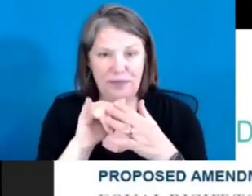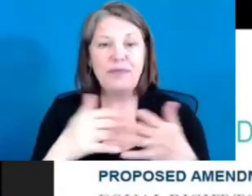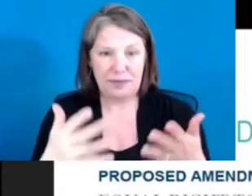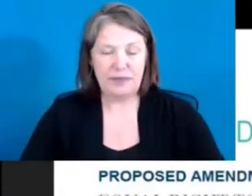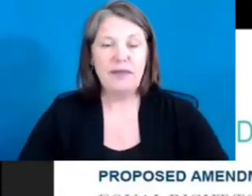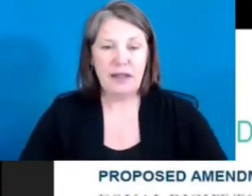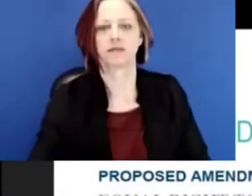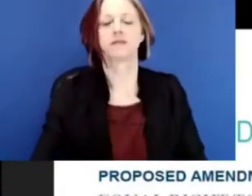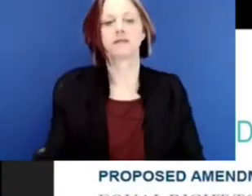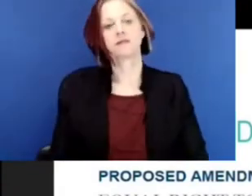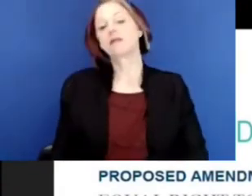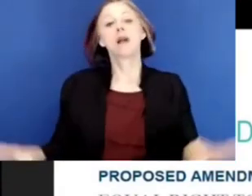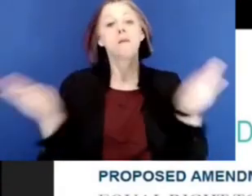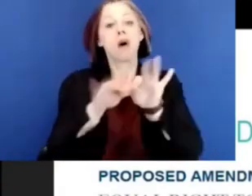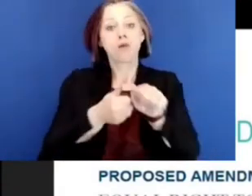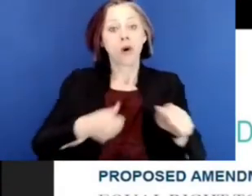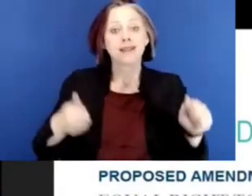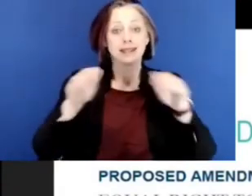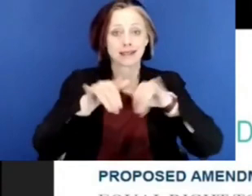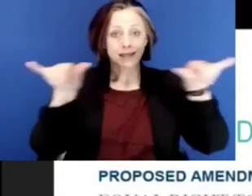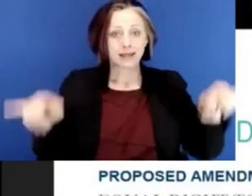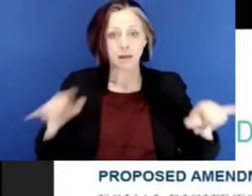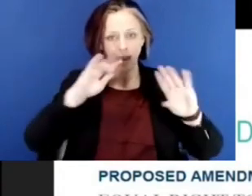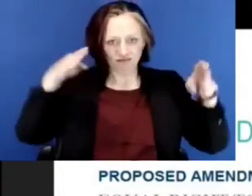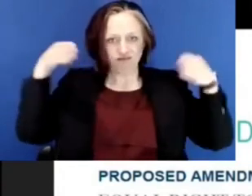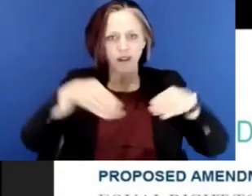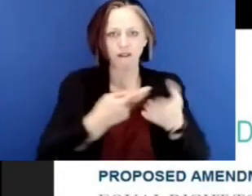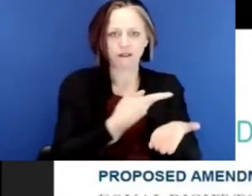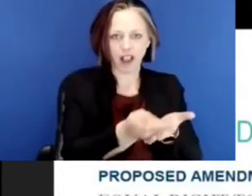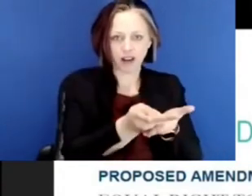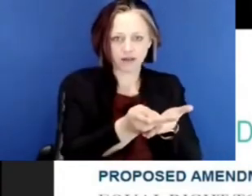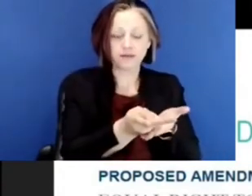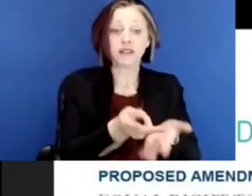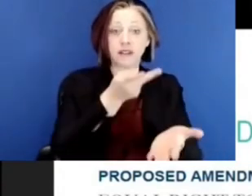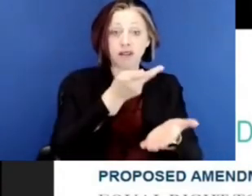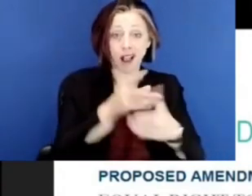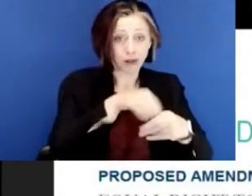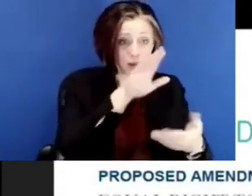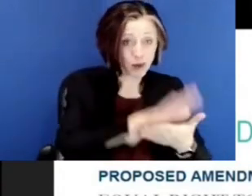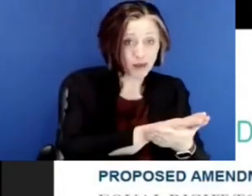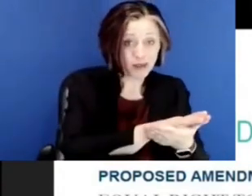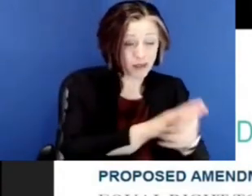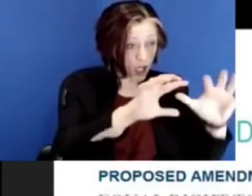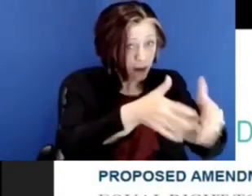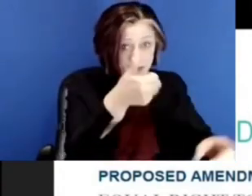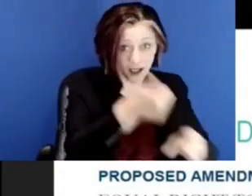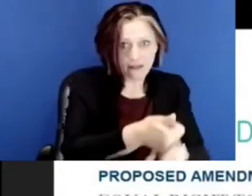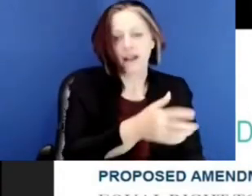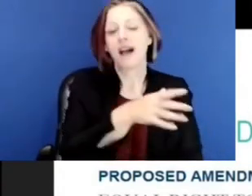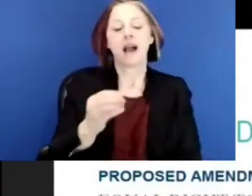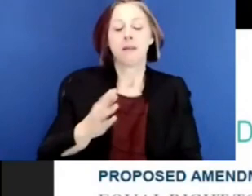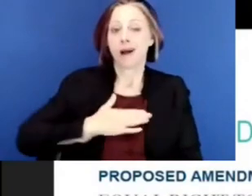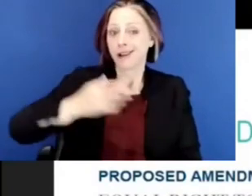measures failure, measures failure of schools. And at least as I